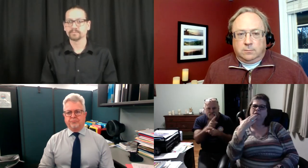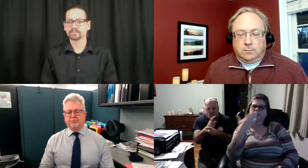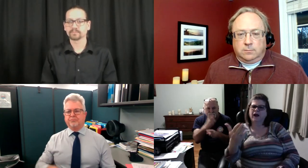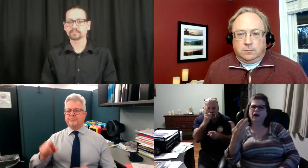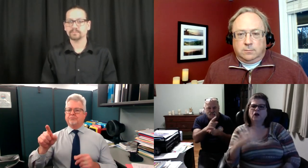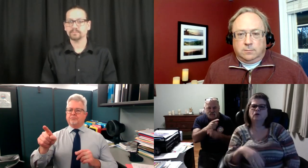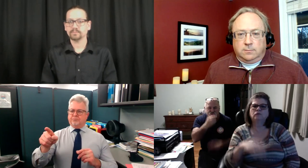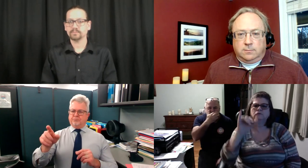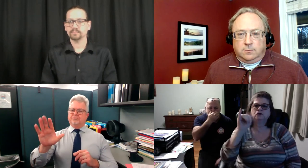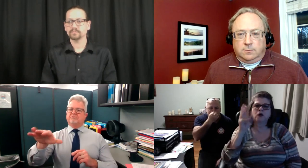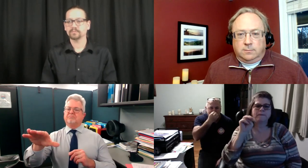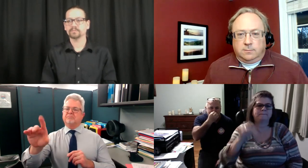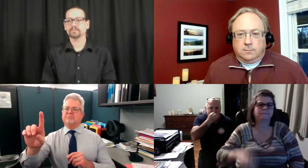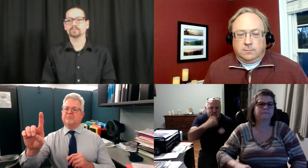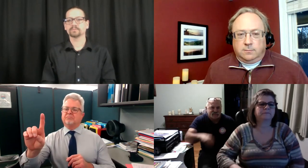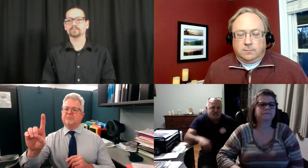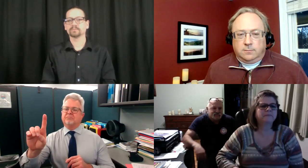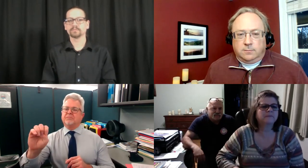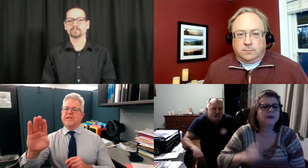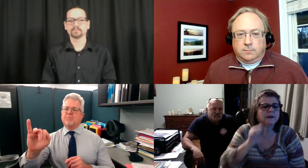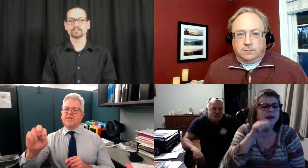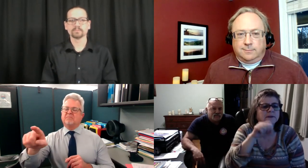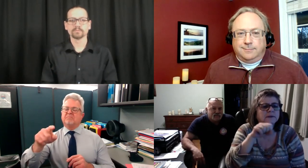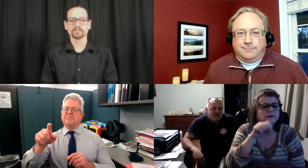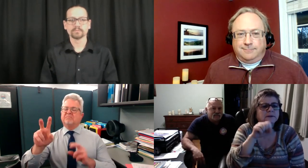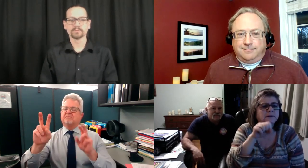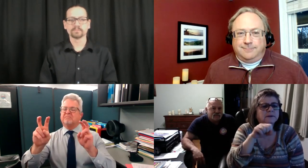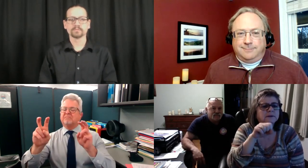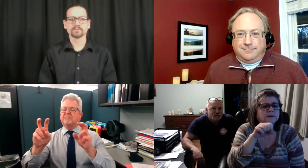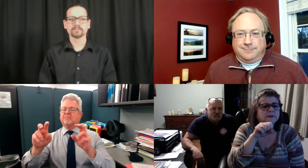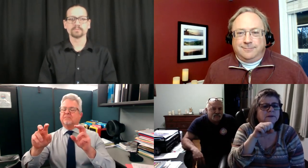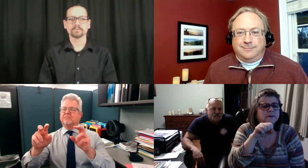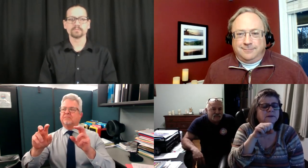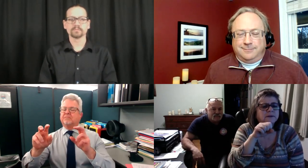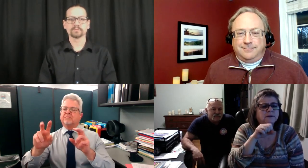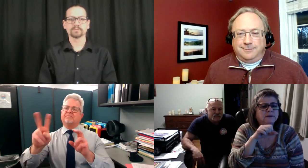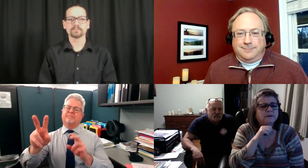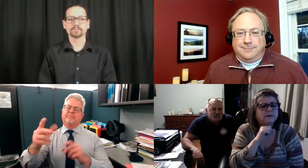I see. That makes sense. Okay. Thank you, Dr. McDonald. I truly appreciate that.